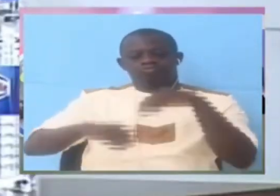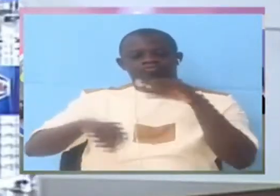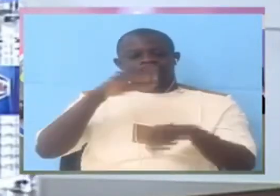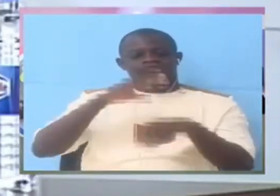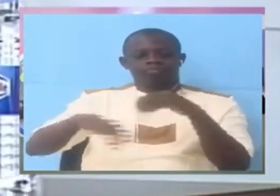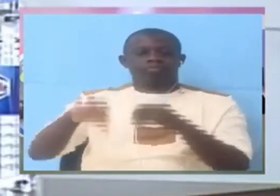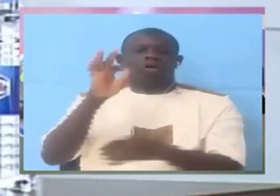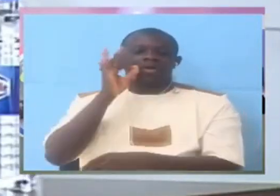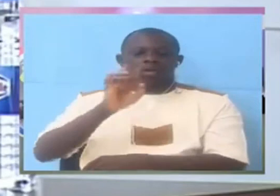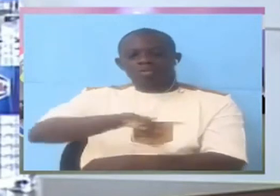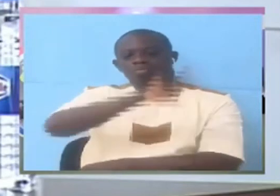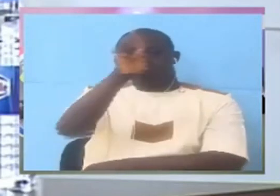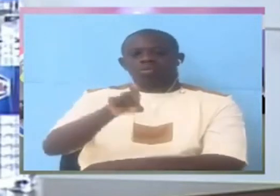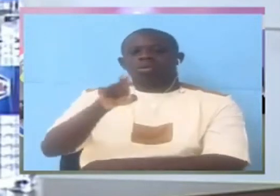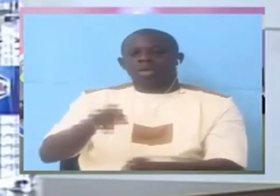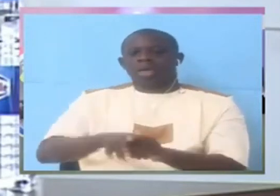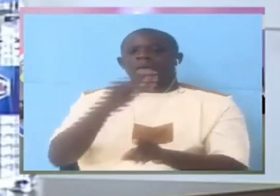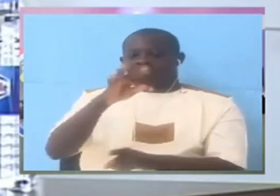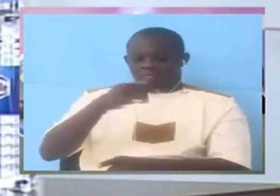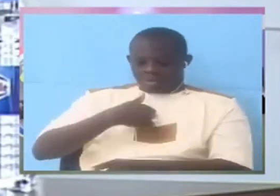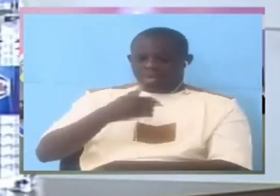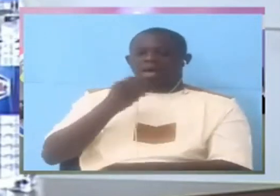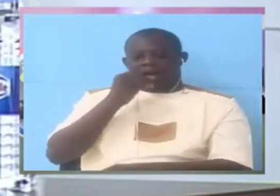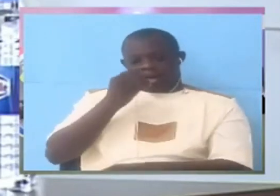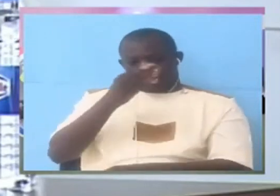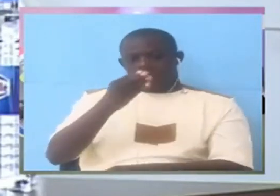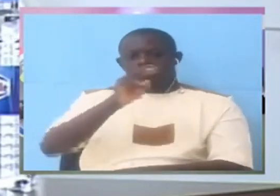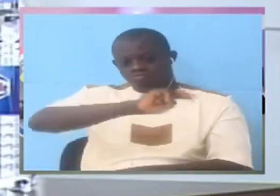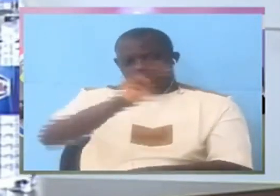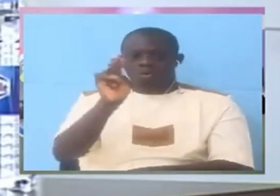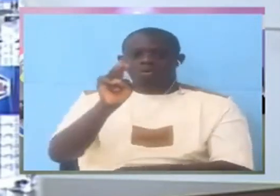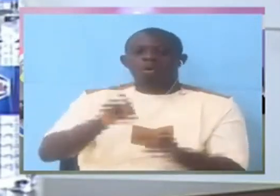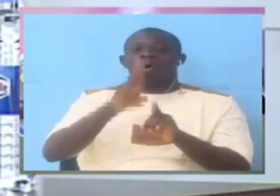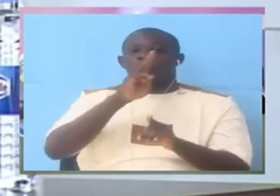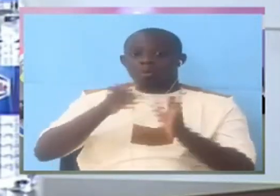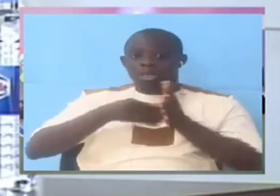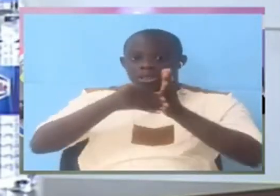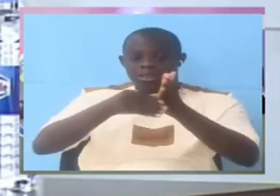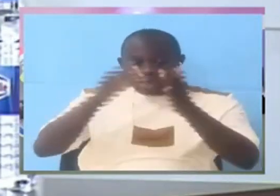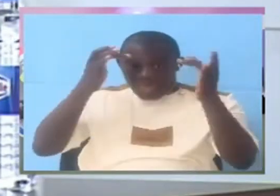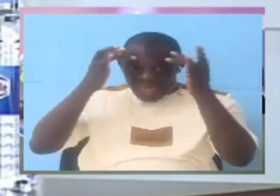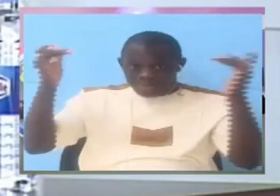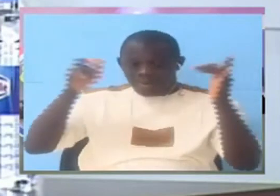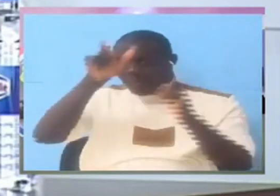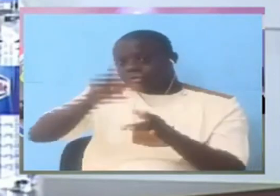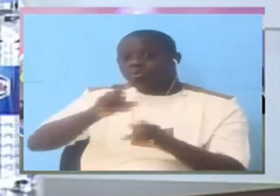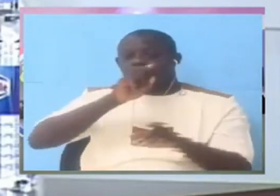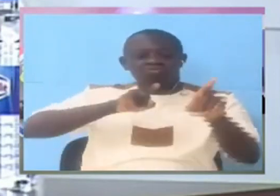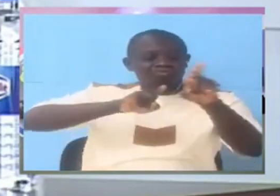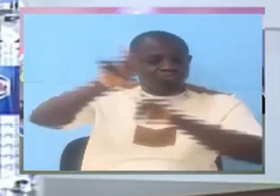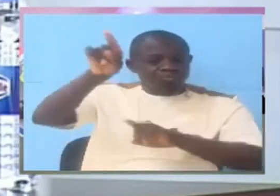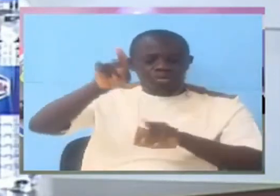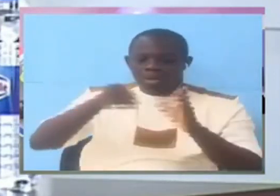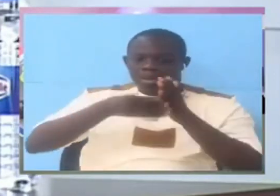it is for me I would say no Who was the leading expert? Who was the leading